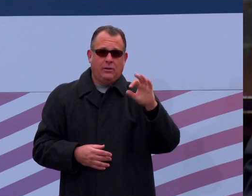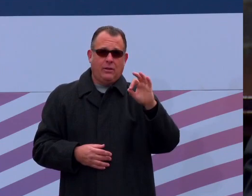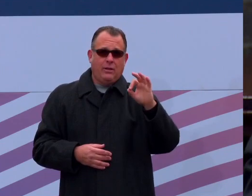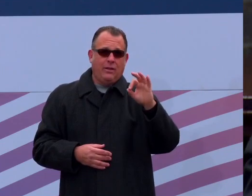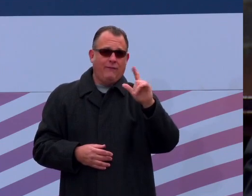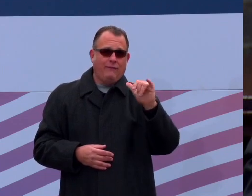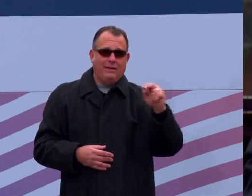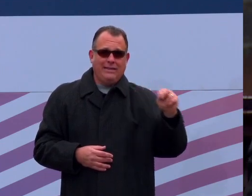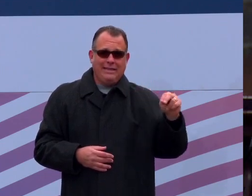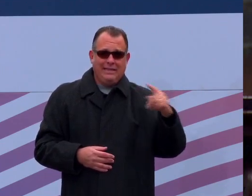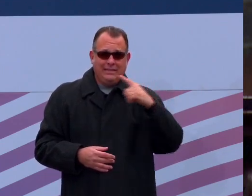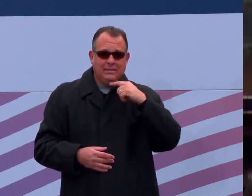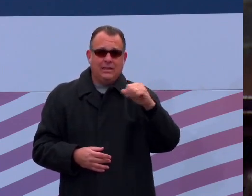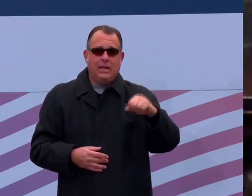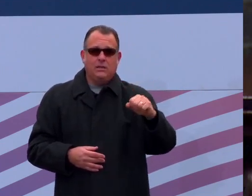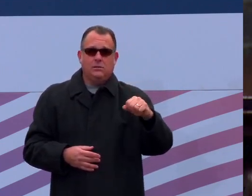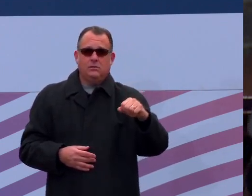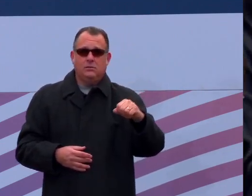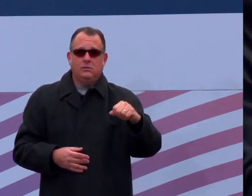Aye.